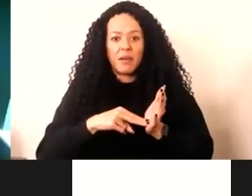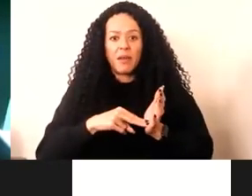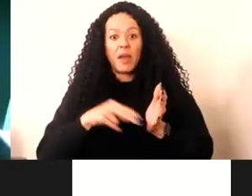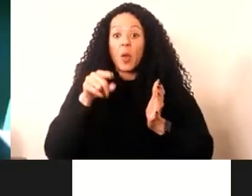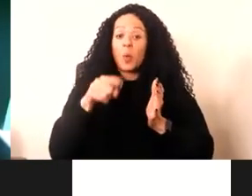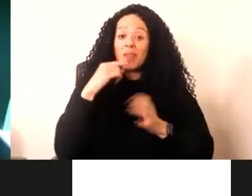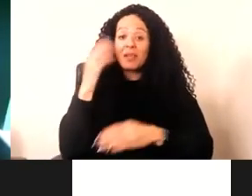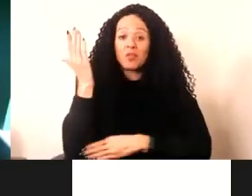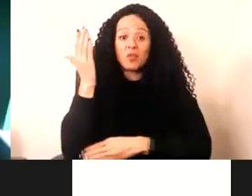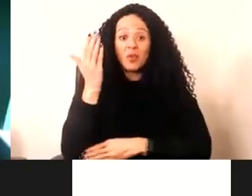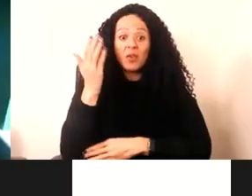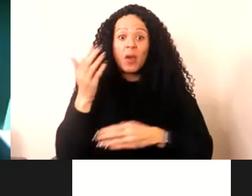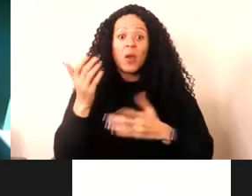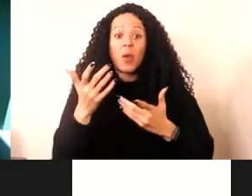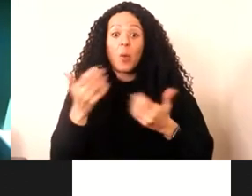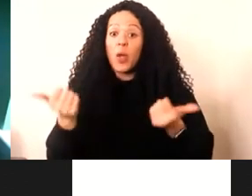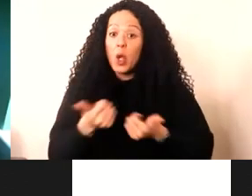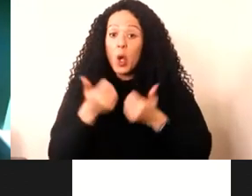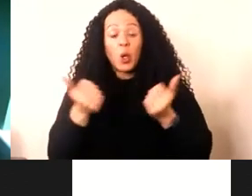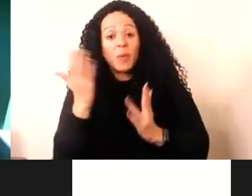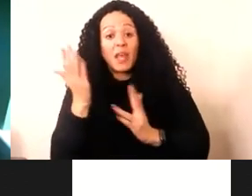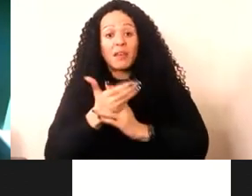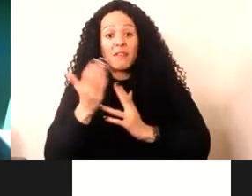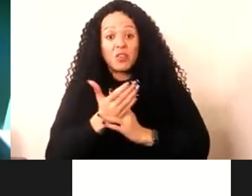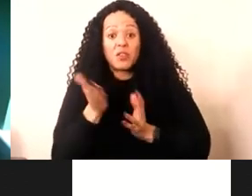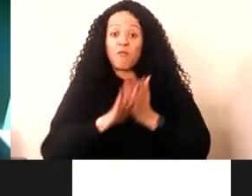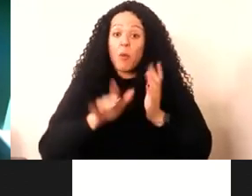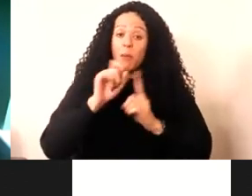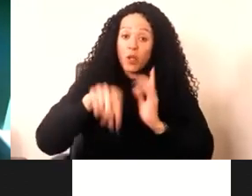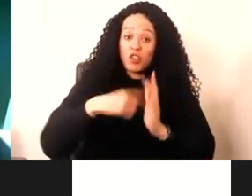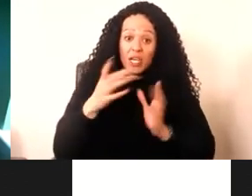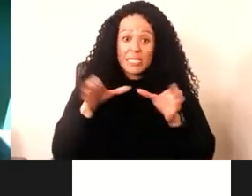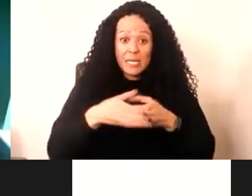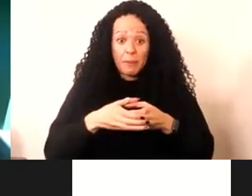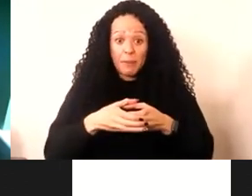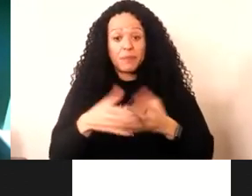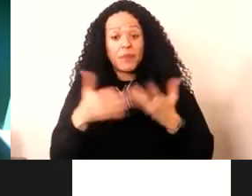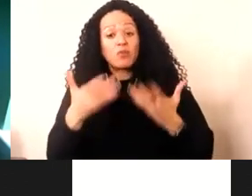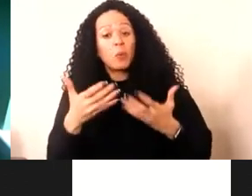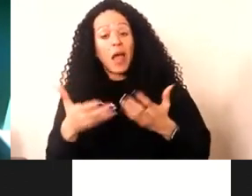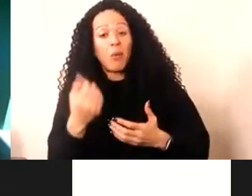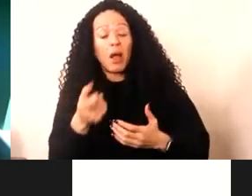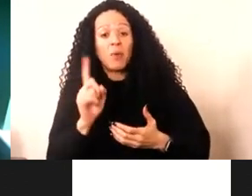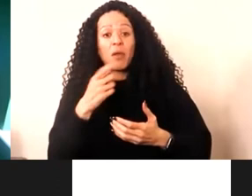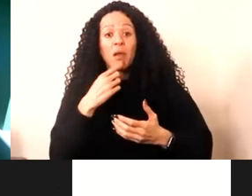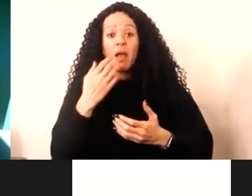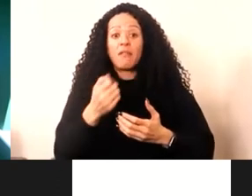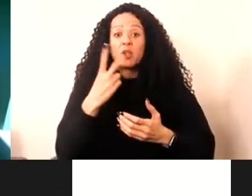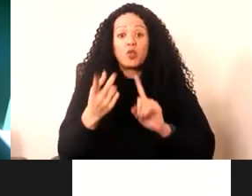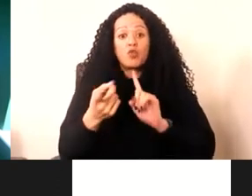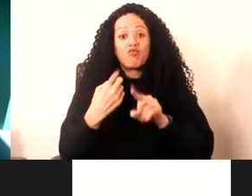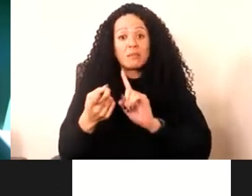set of interventions directly from the project team. So now we are going to have two responses